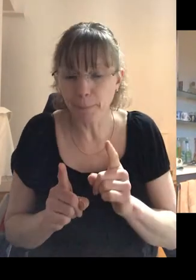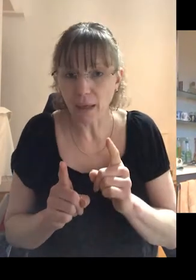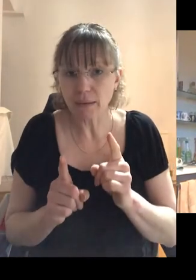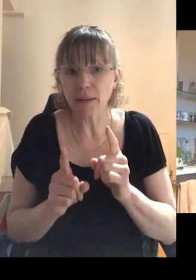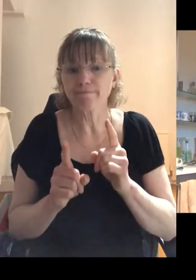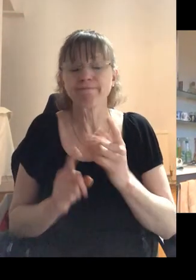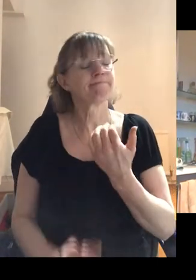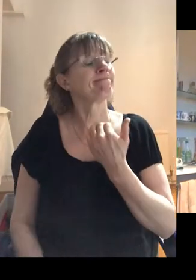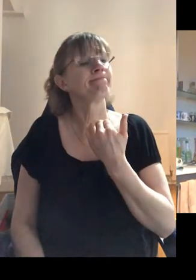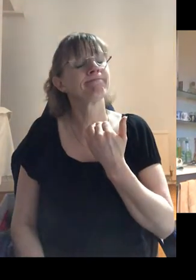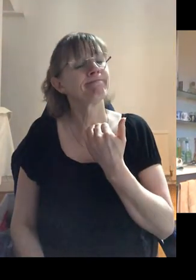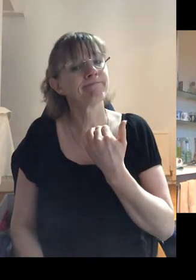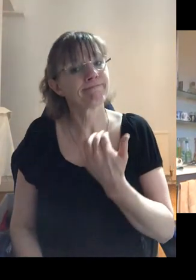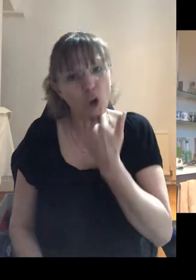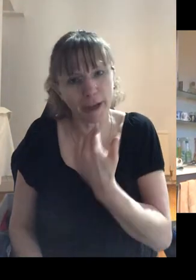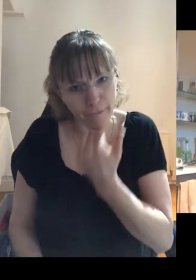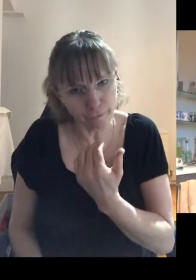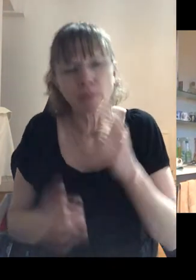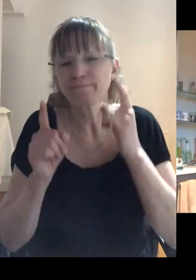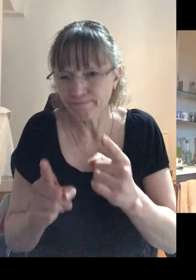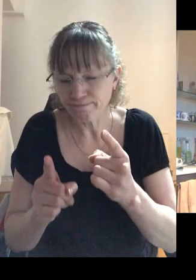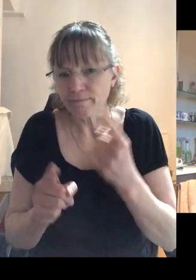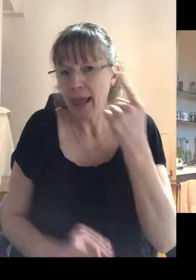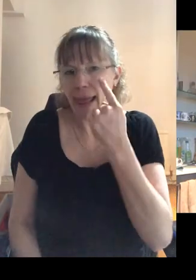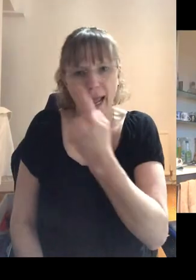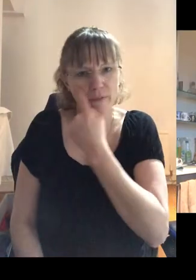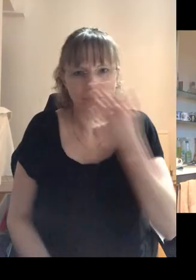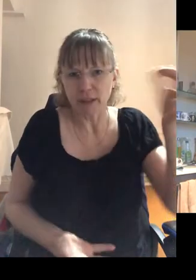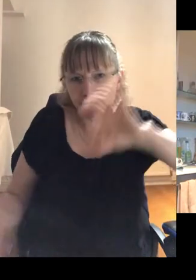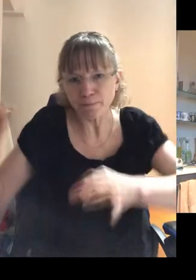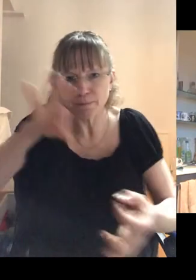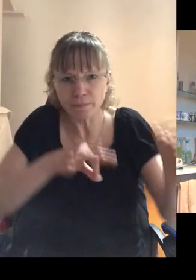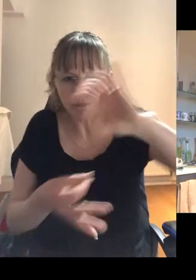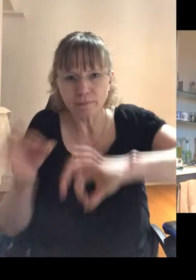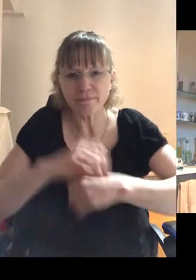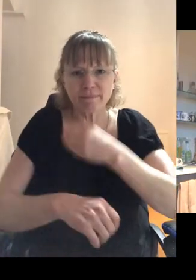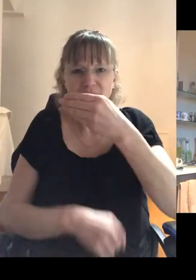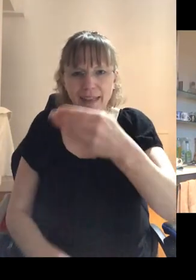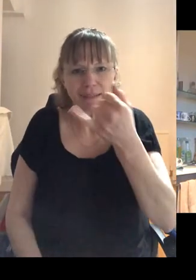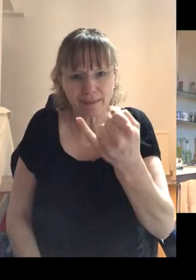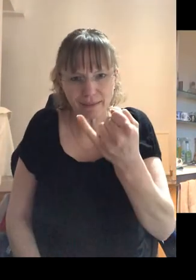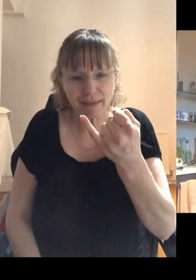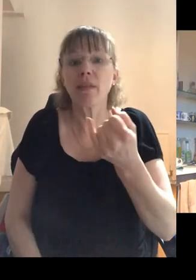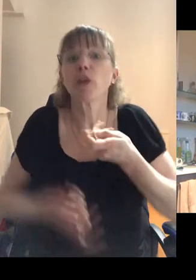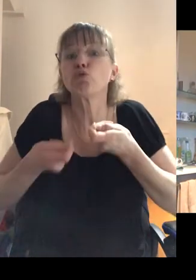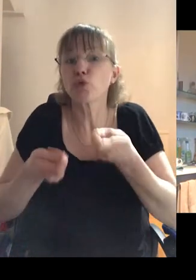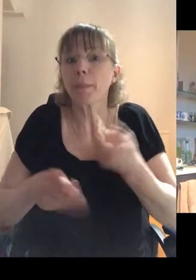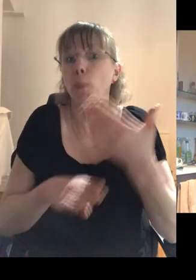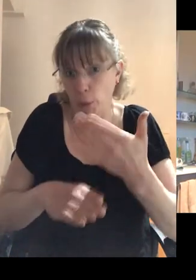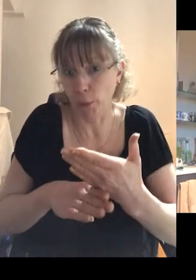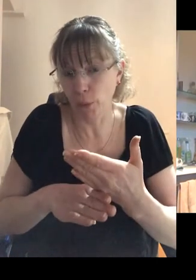it wasn't enough. Uh, but also clearly there was evidence, scientific evidence in 96 to show that it was working.